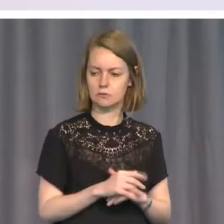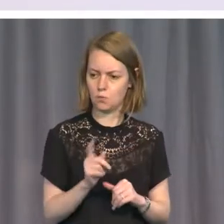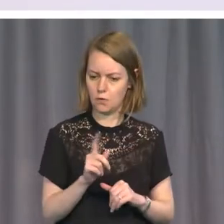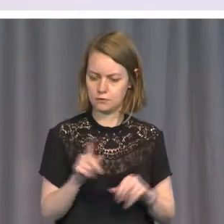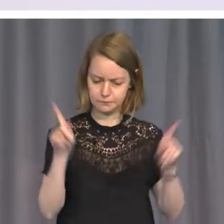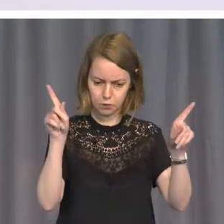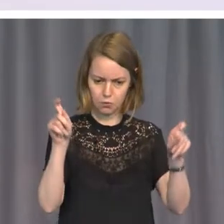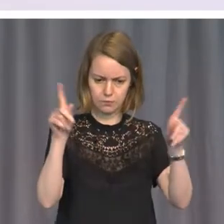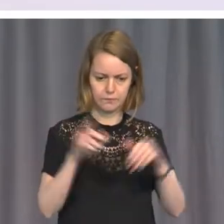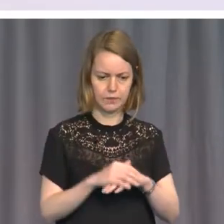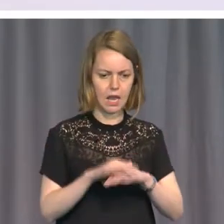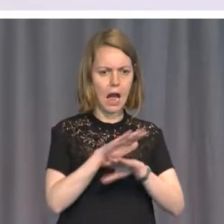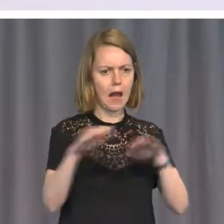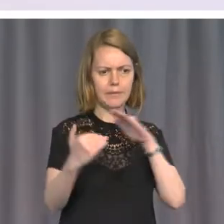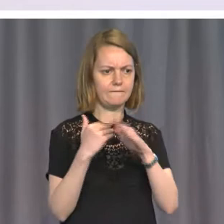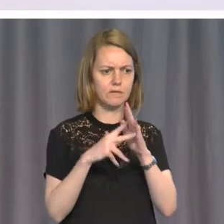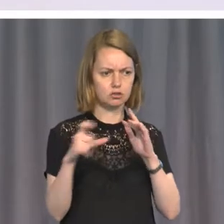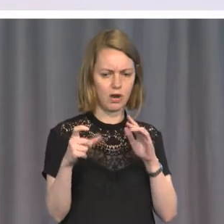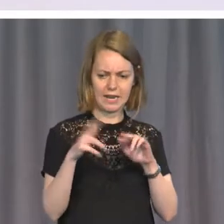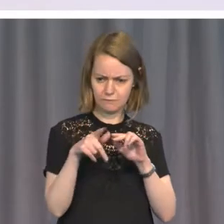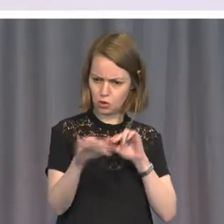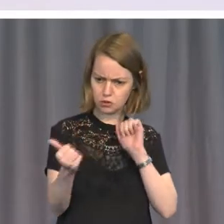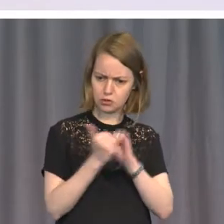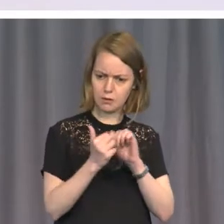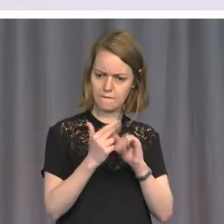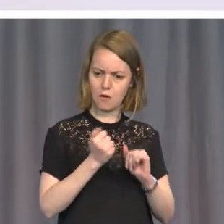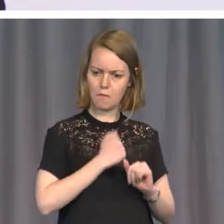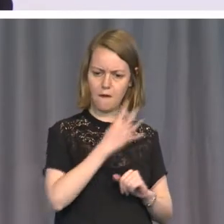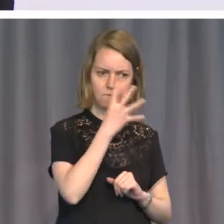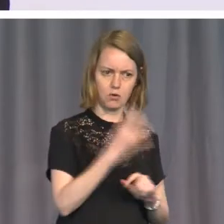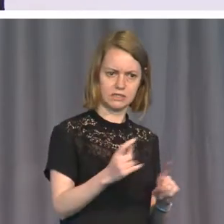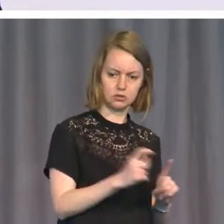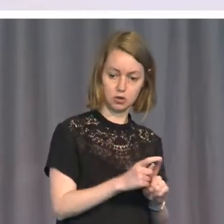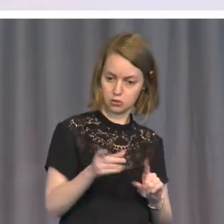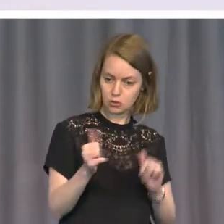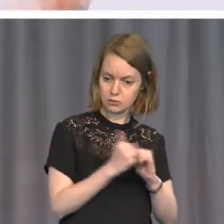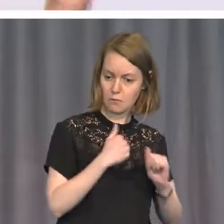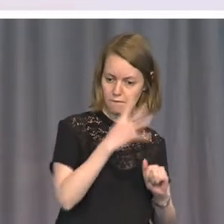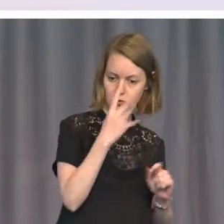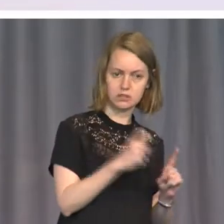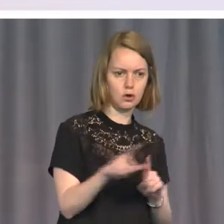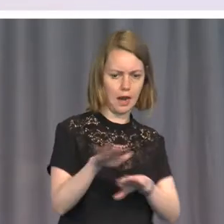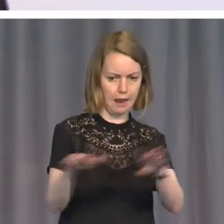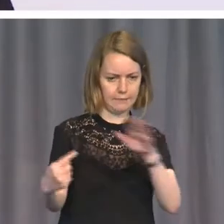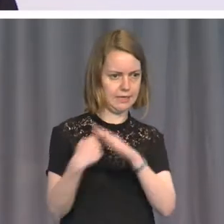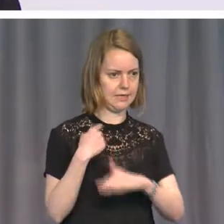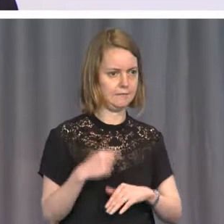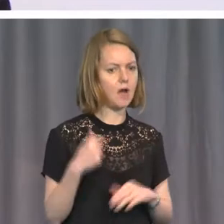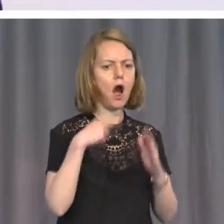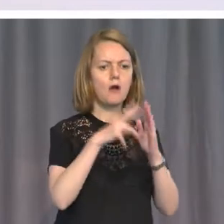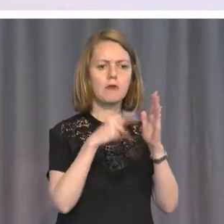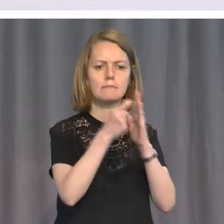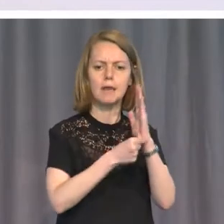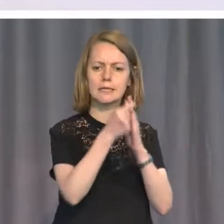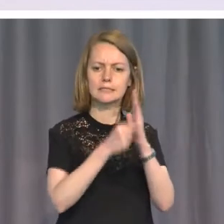should enter the state that would be unsuitable for his 14-year-old daughter. Now, I wrote for Oz Magazine, which was